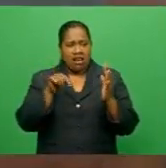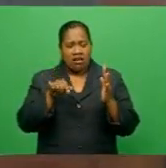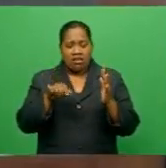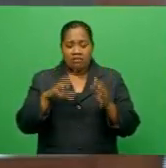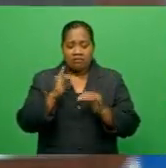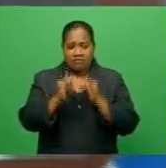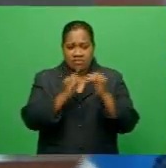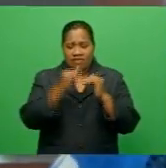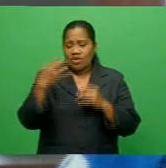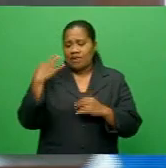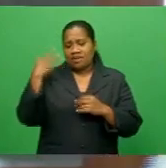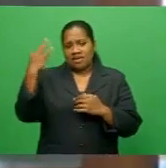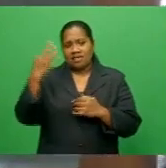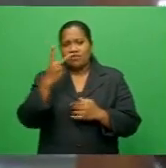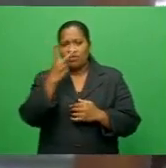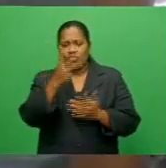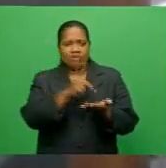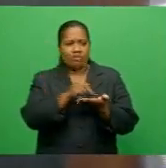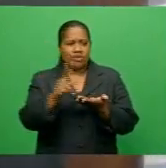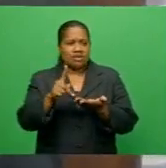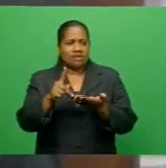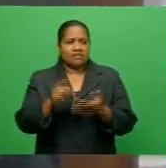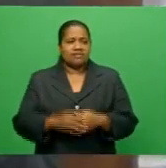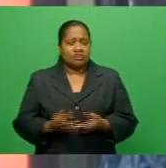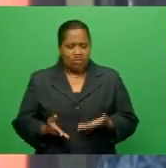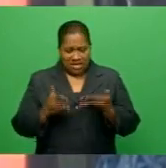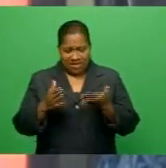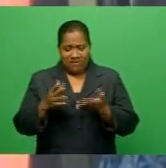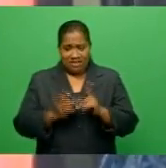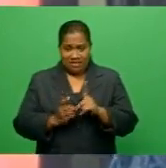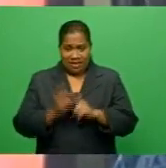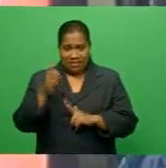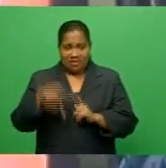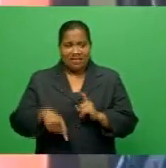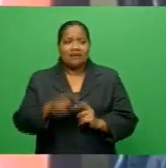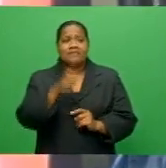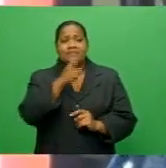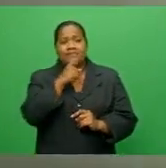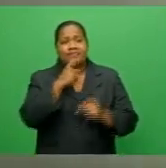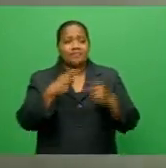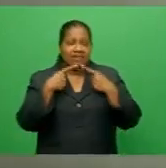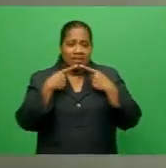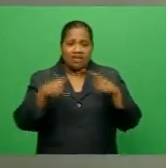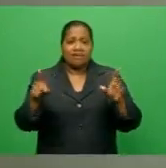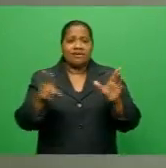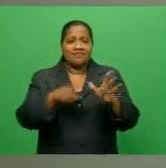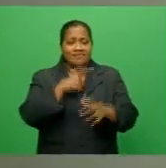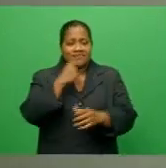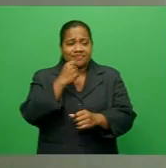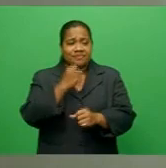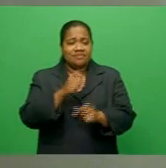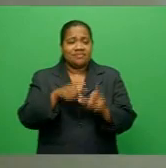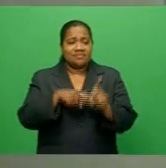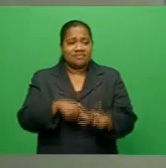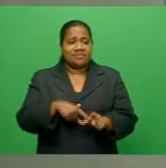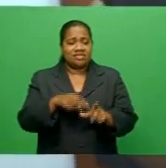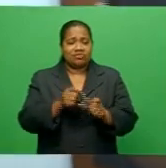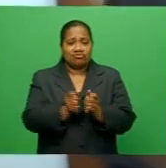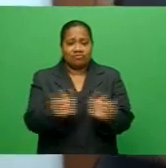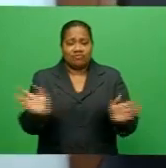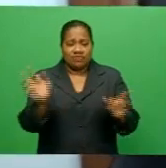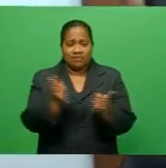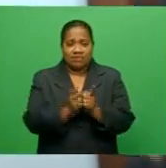positions and given developments this afternoon, the announcement at the annual general meeting tomorrow is a mere formality.